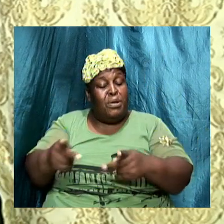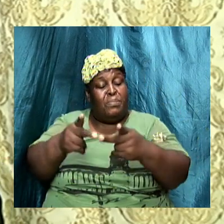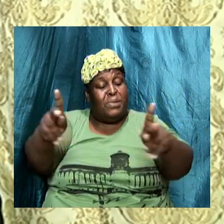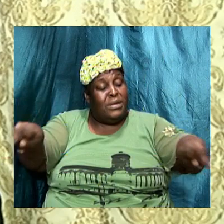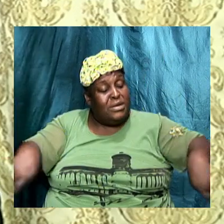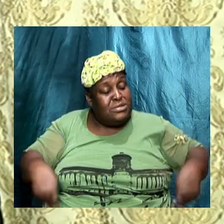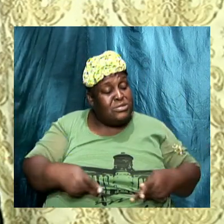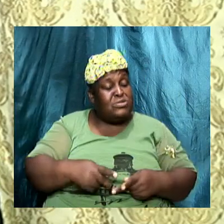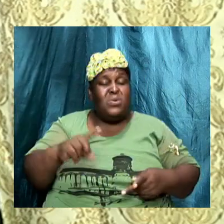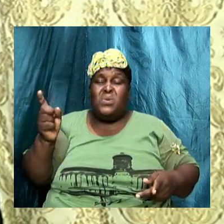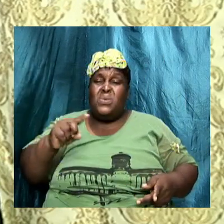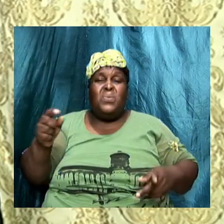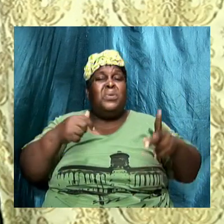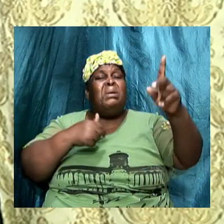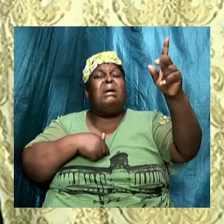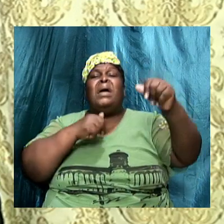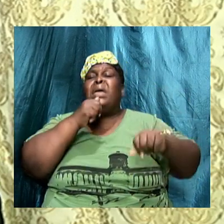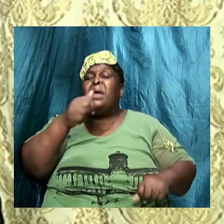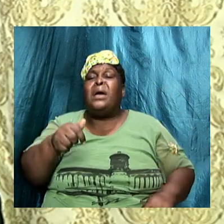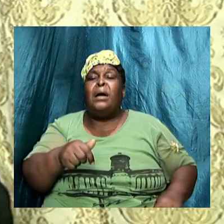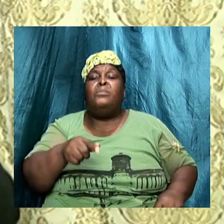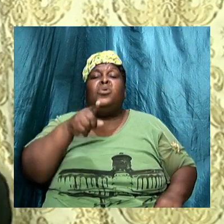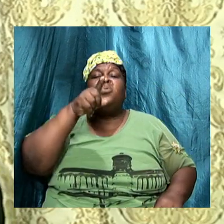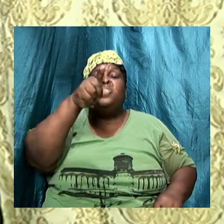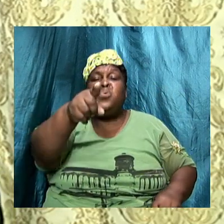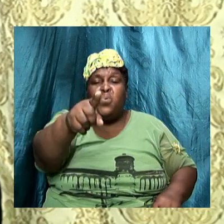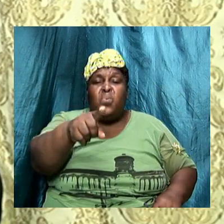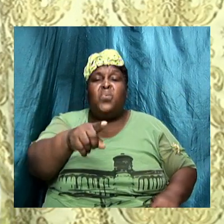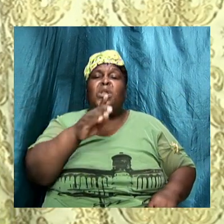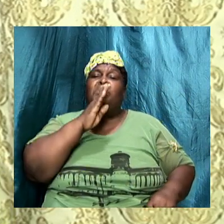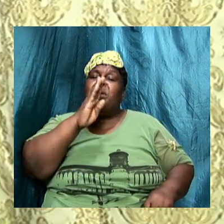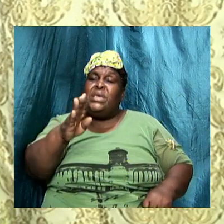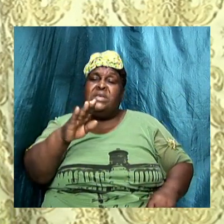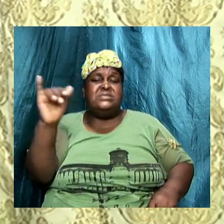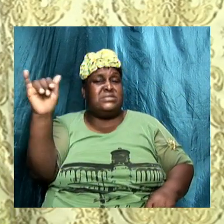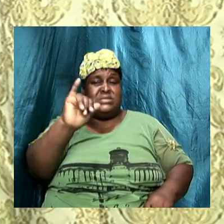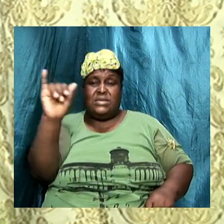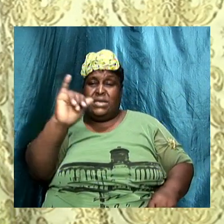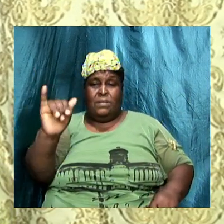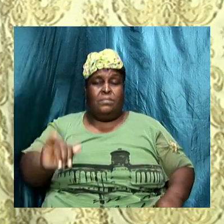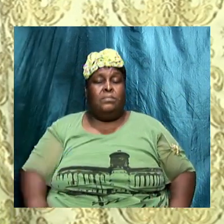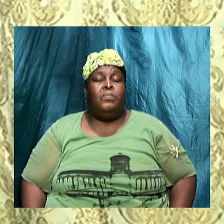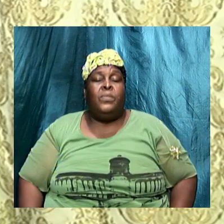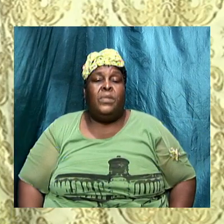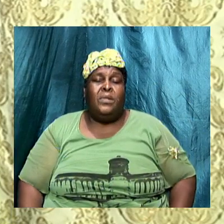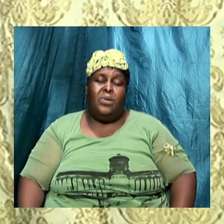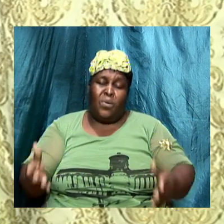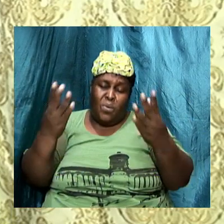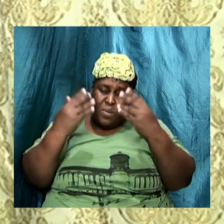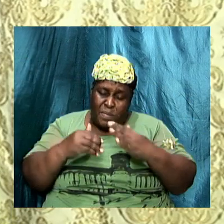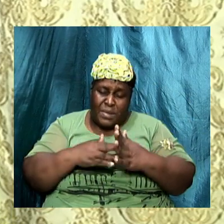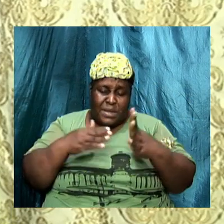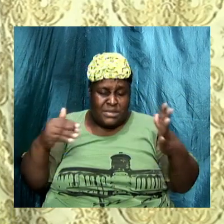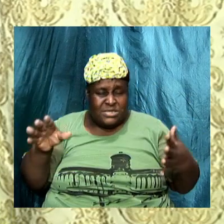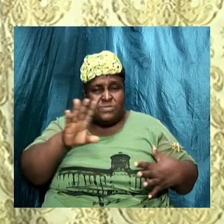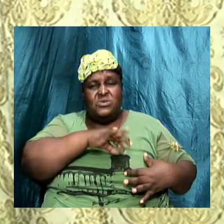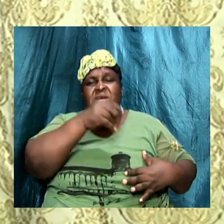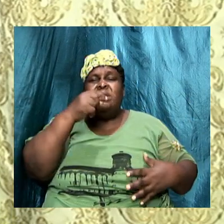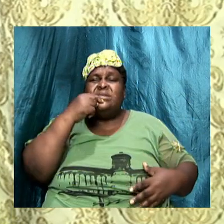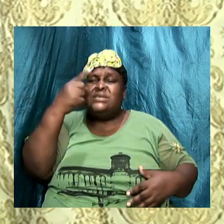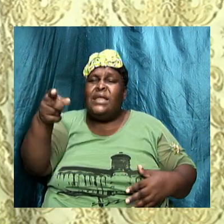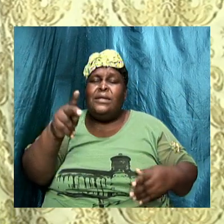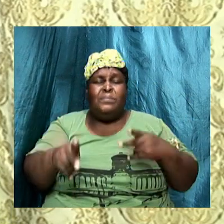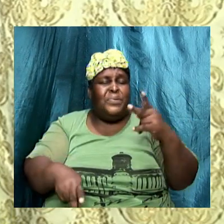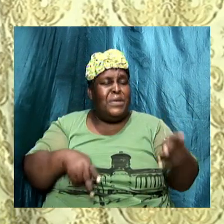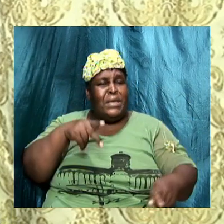am here we will be also amen I come against the spirit amen that is telling people in the